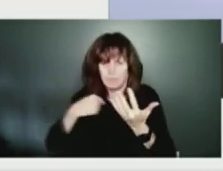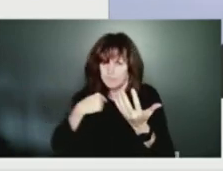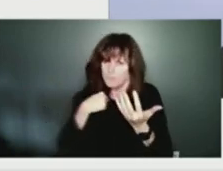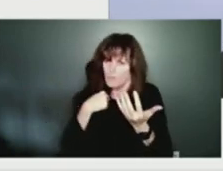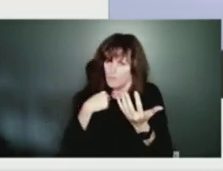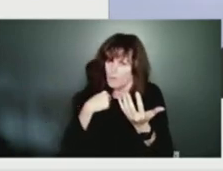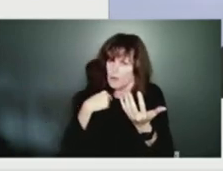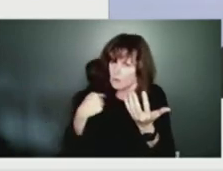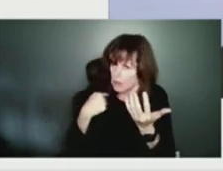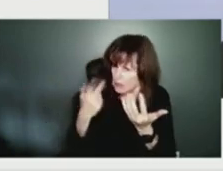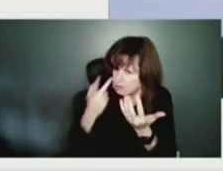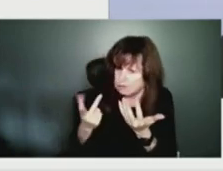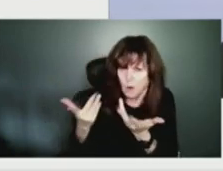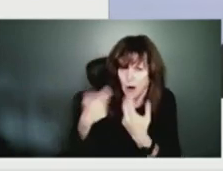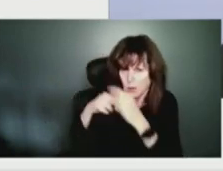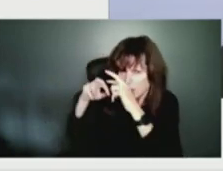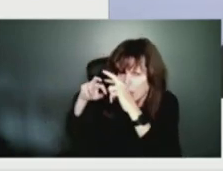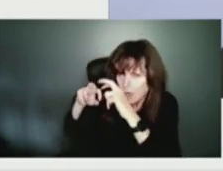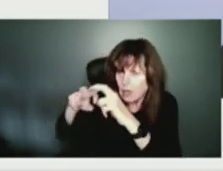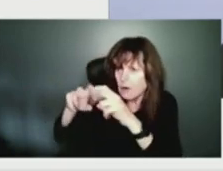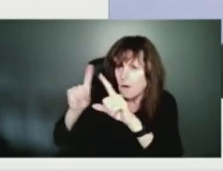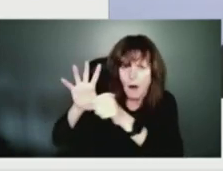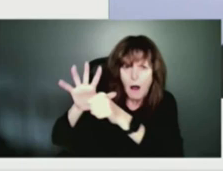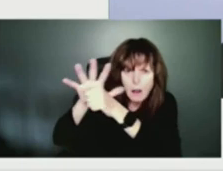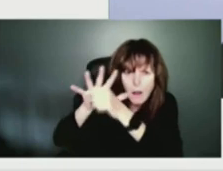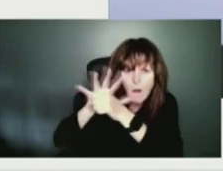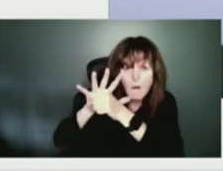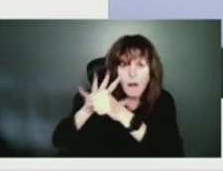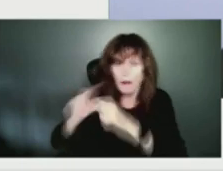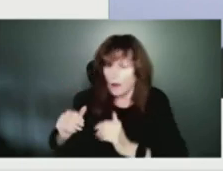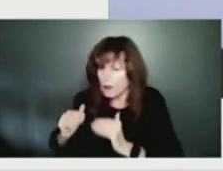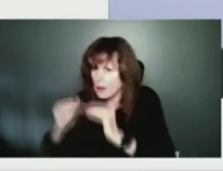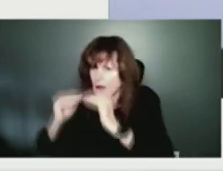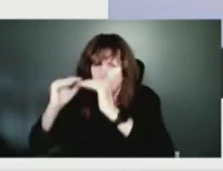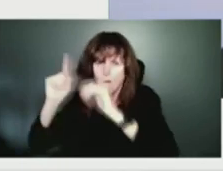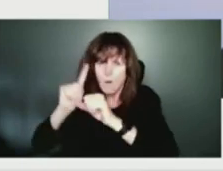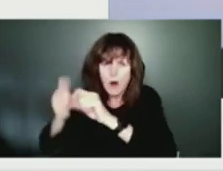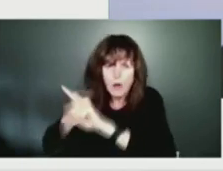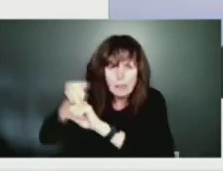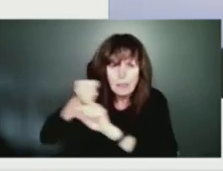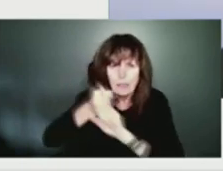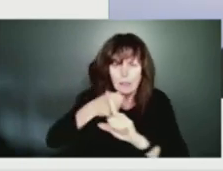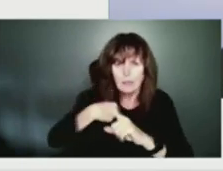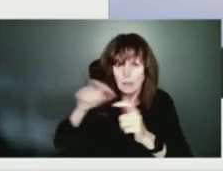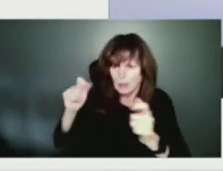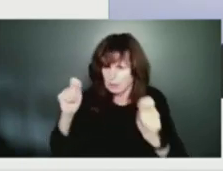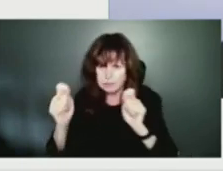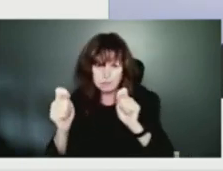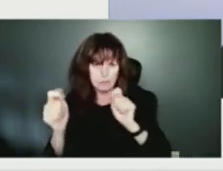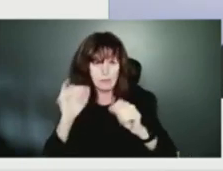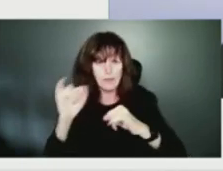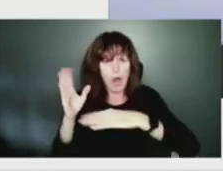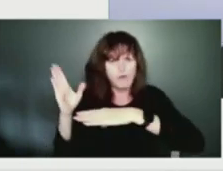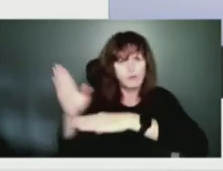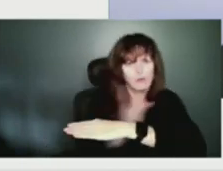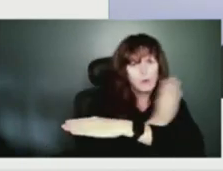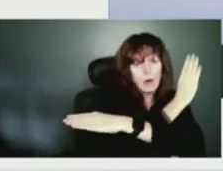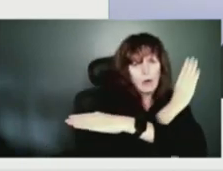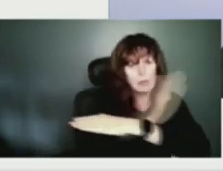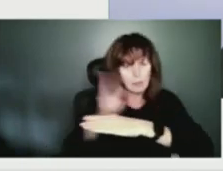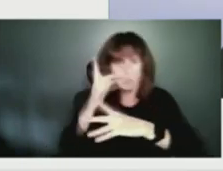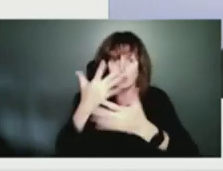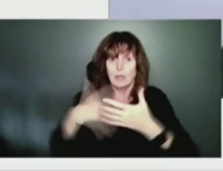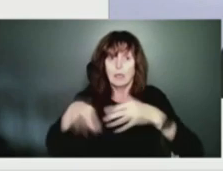can change a little bit. And the important thing right now, as Jason mentioned earlier, is to just keep an eye on